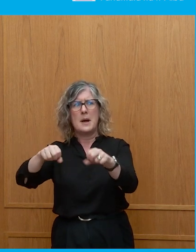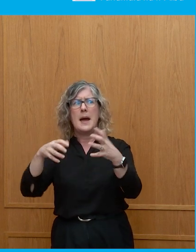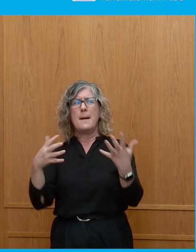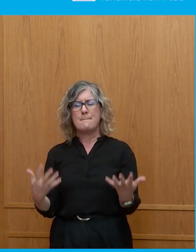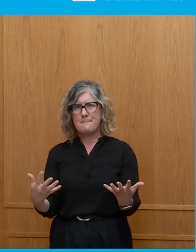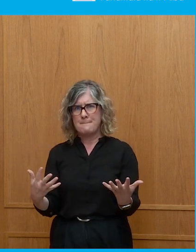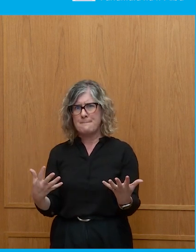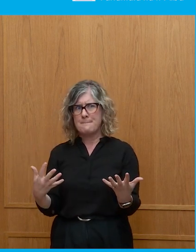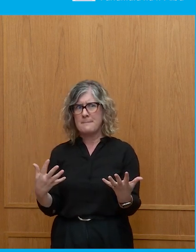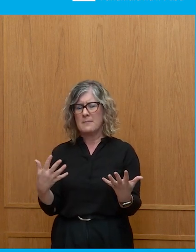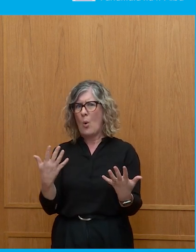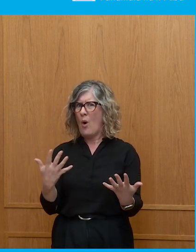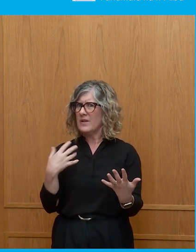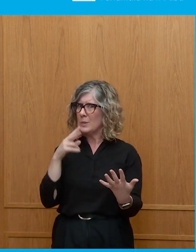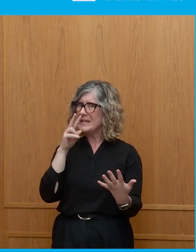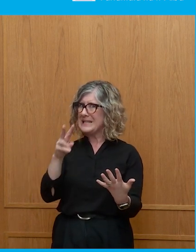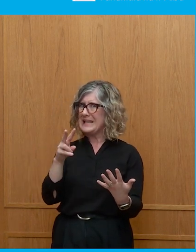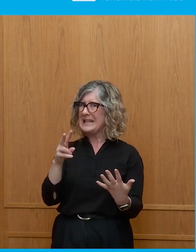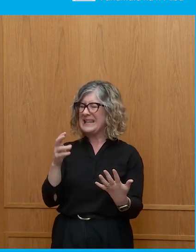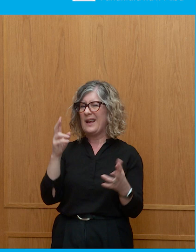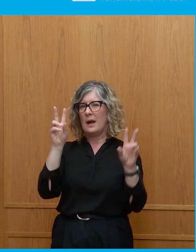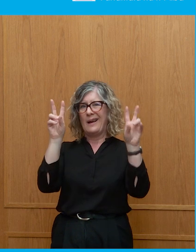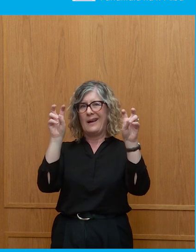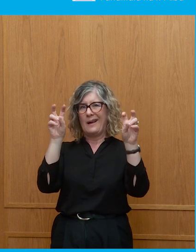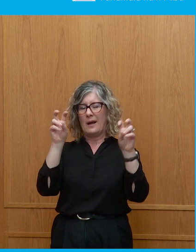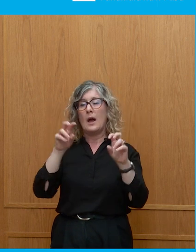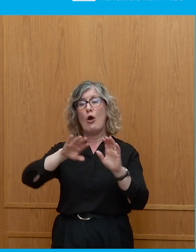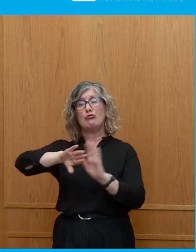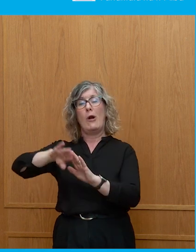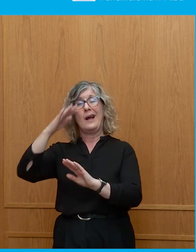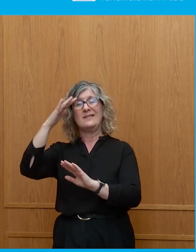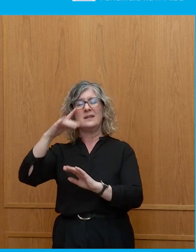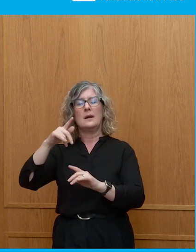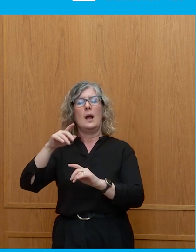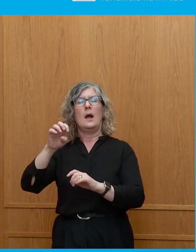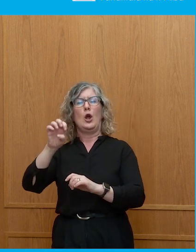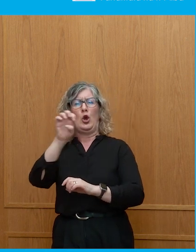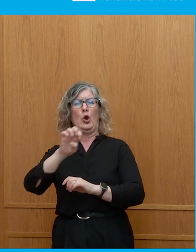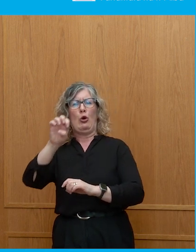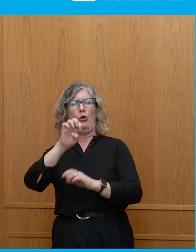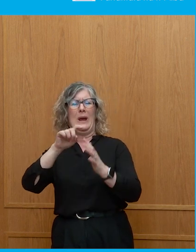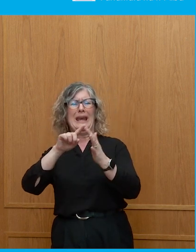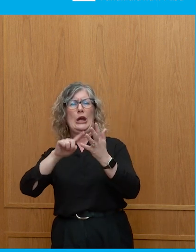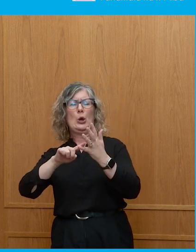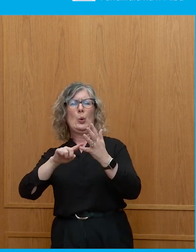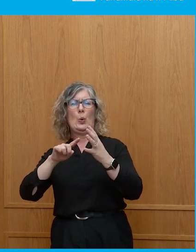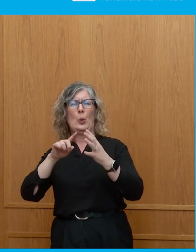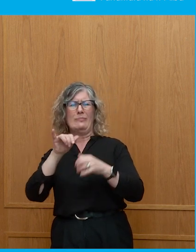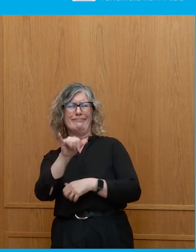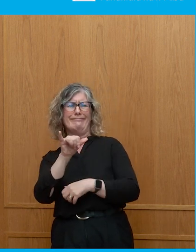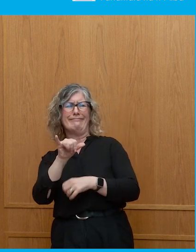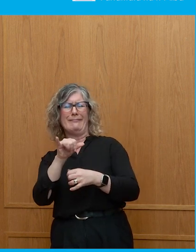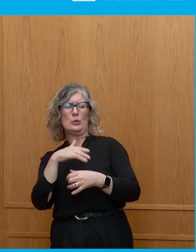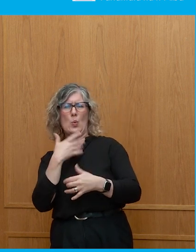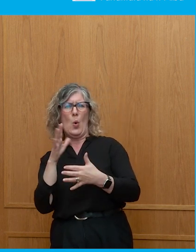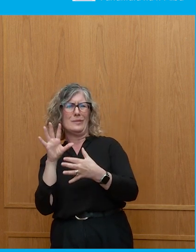in the European case with Euroscepticism, right, and a hostility to the project of European integration, then that obviously,